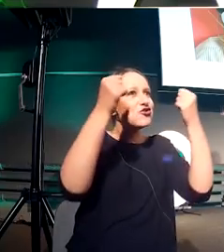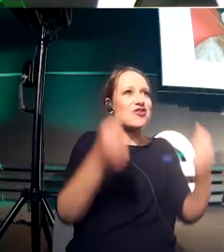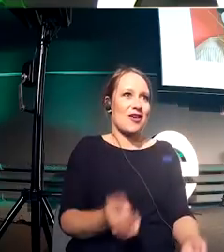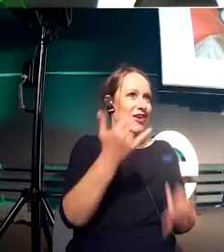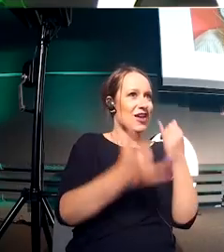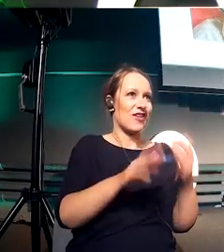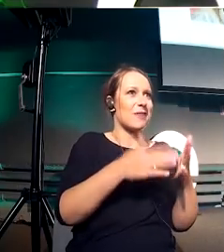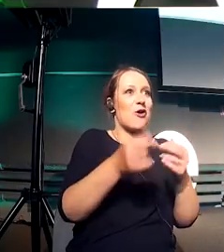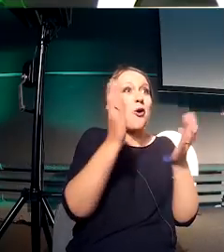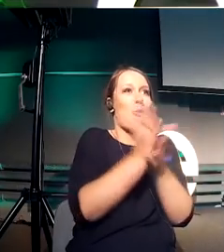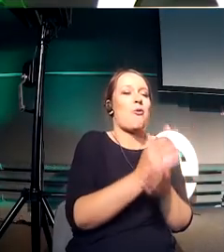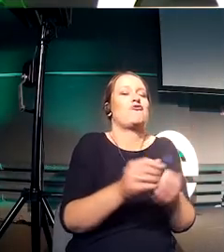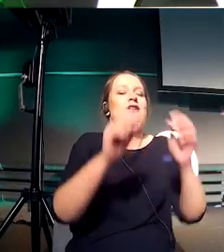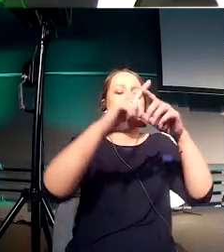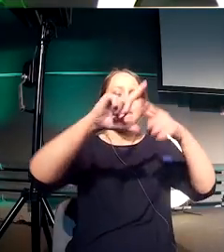have here.